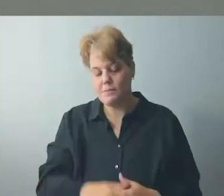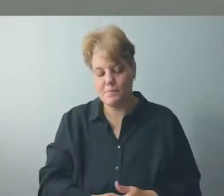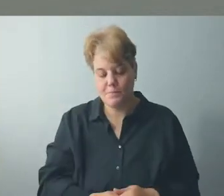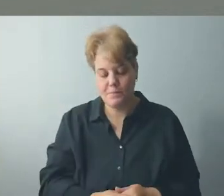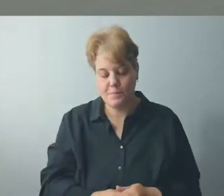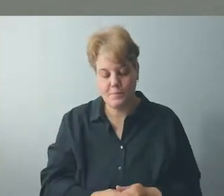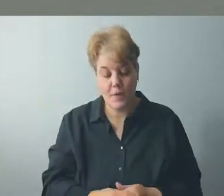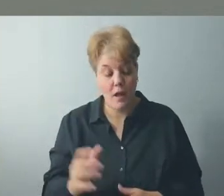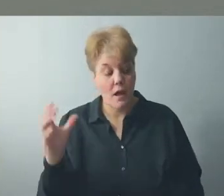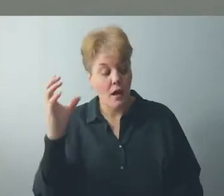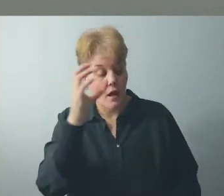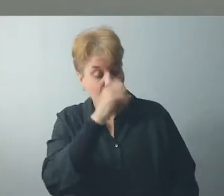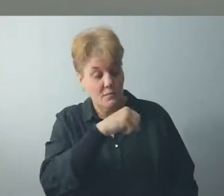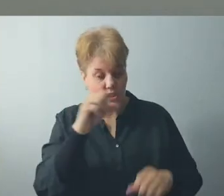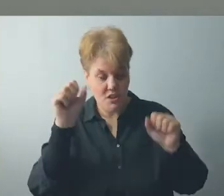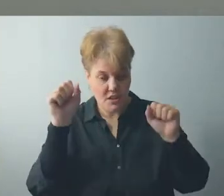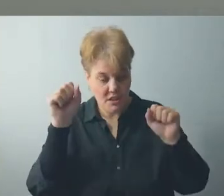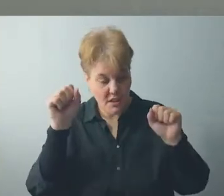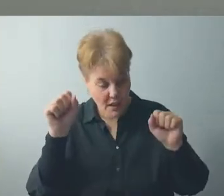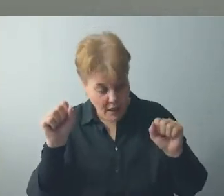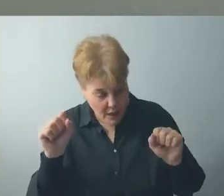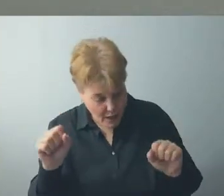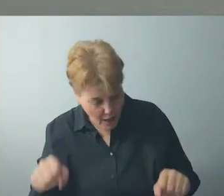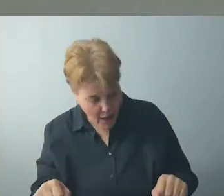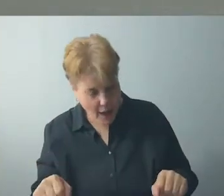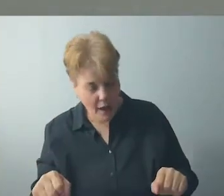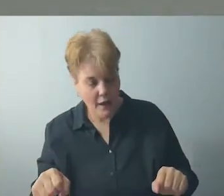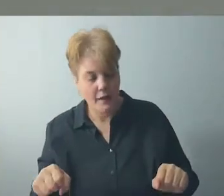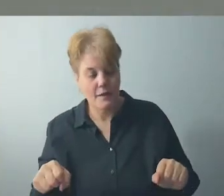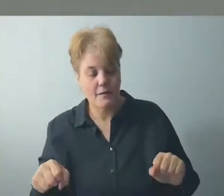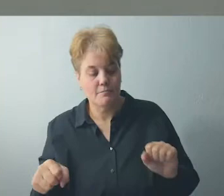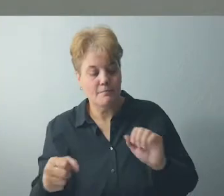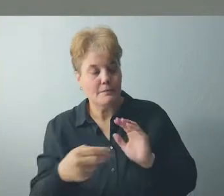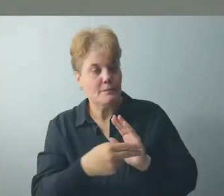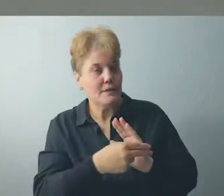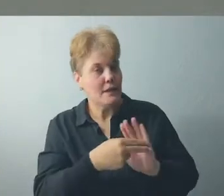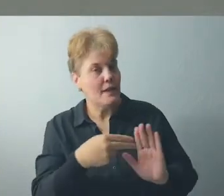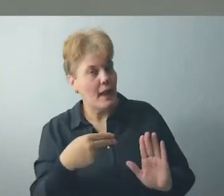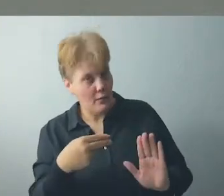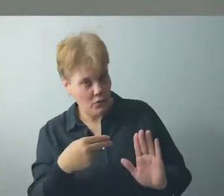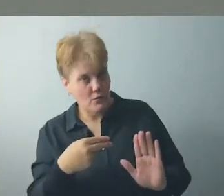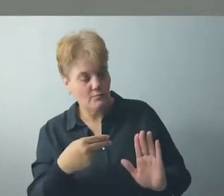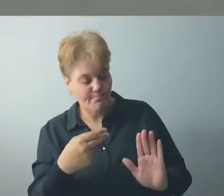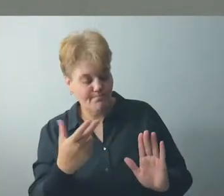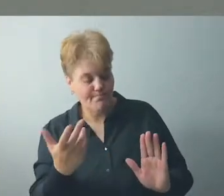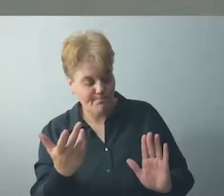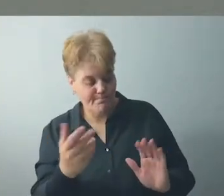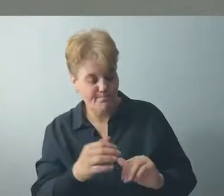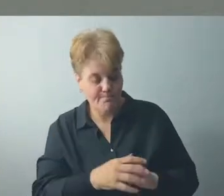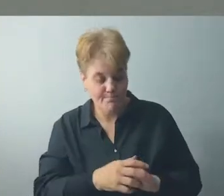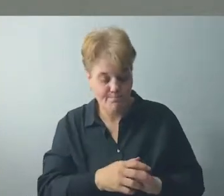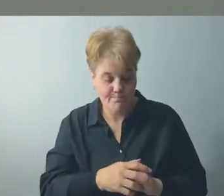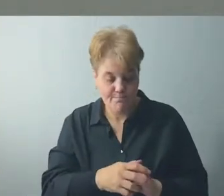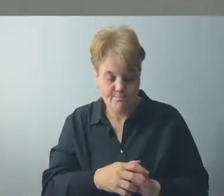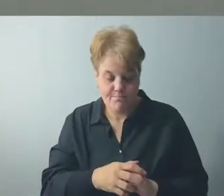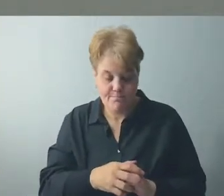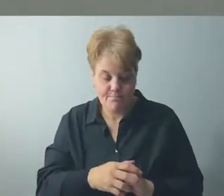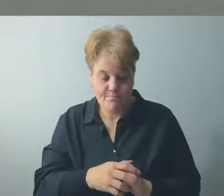refer to not trusting other people while driving as a good or positive prejudice, opinion or stereotype.